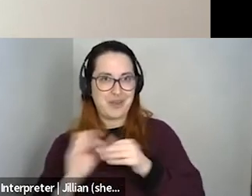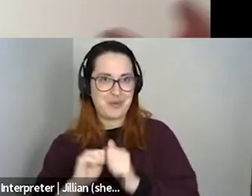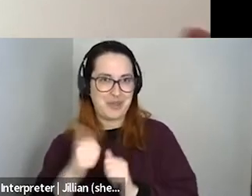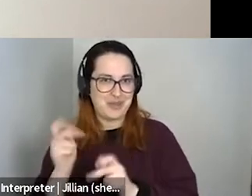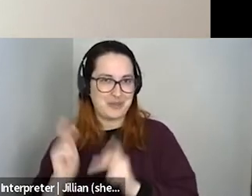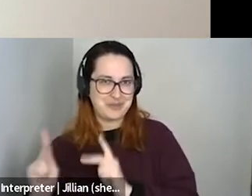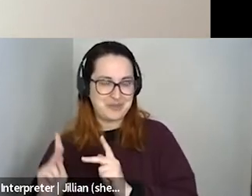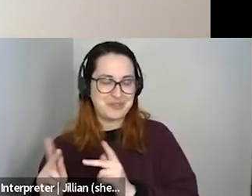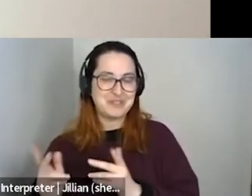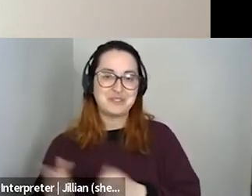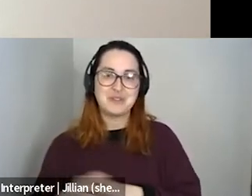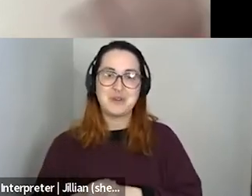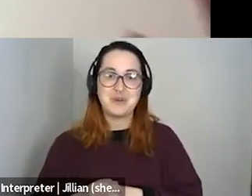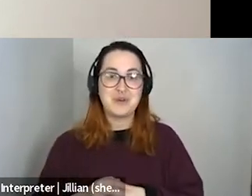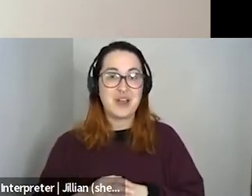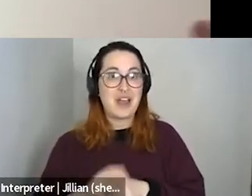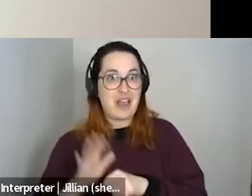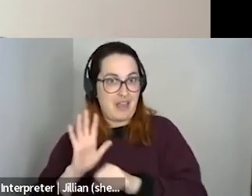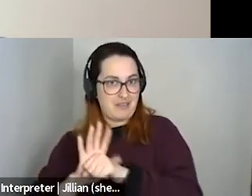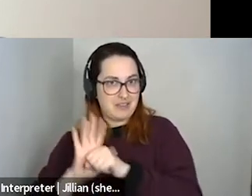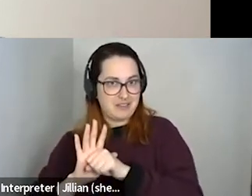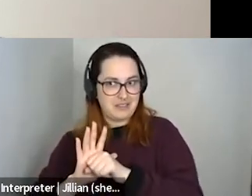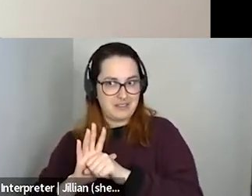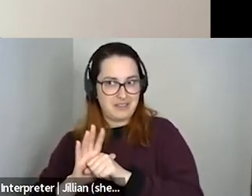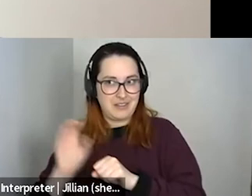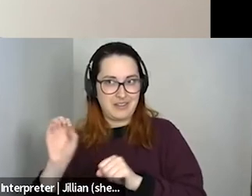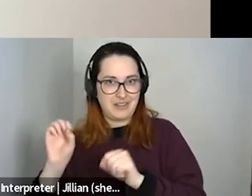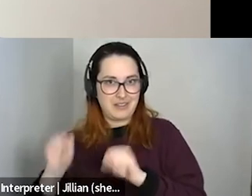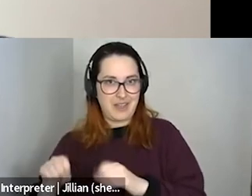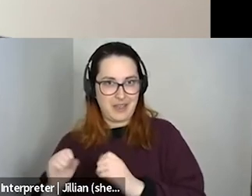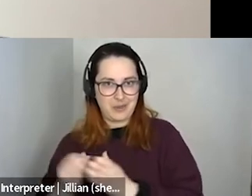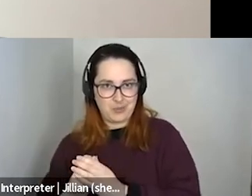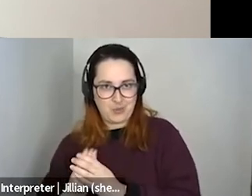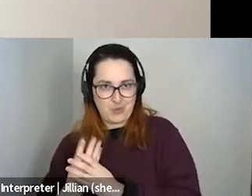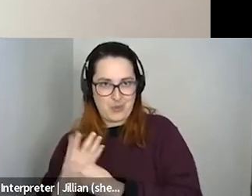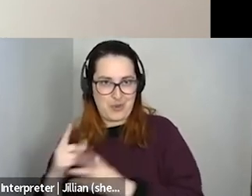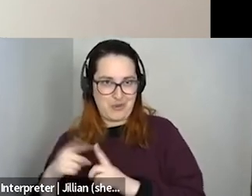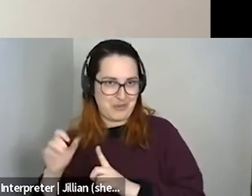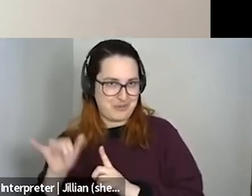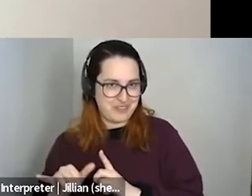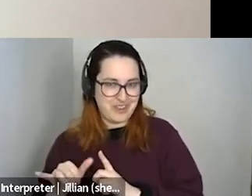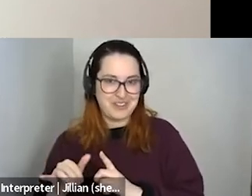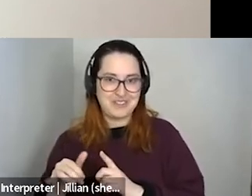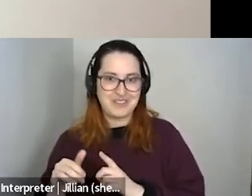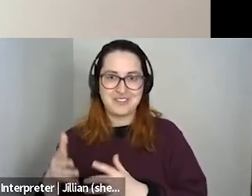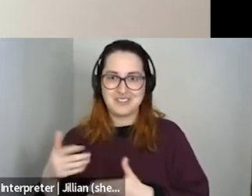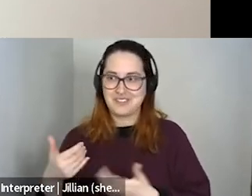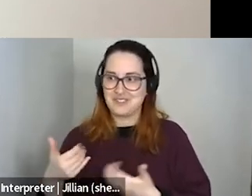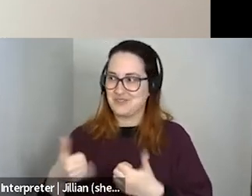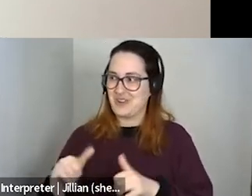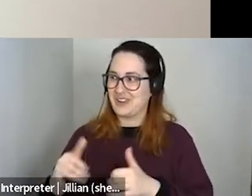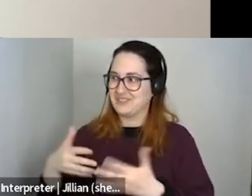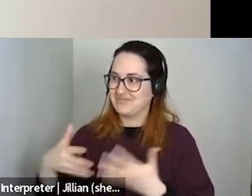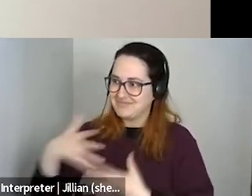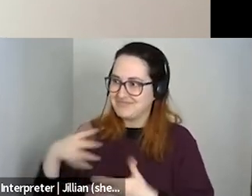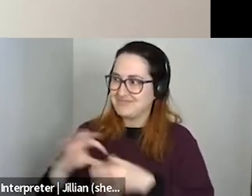advocacy or whatever grows out of that. Um, just connecting with other people around, you know, trying to take care of yourself